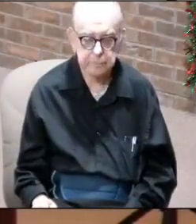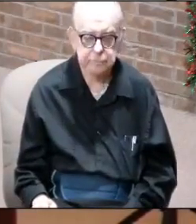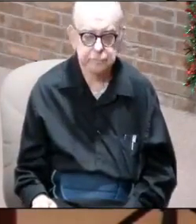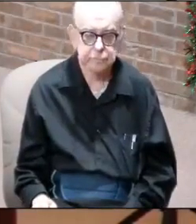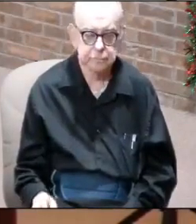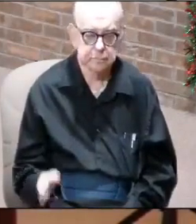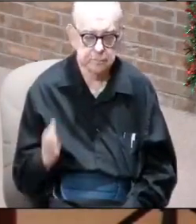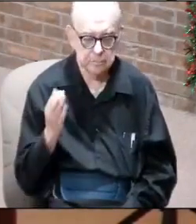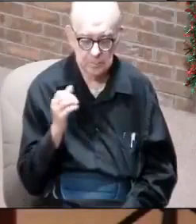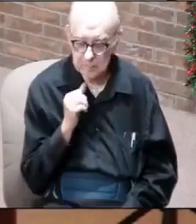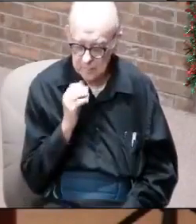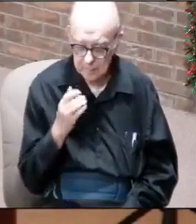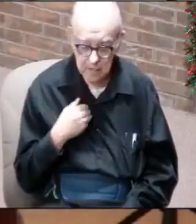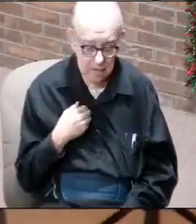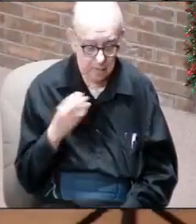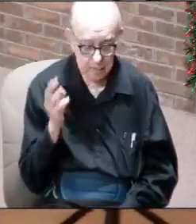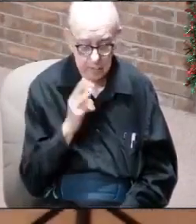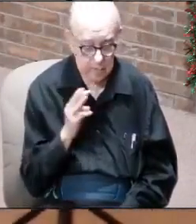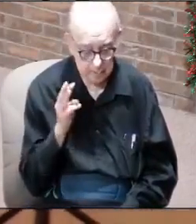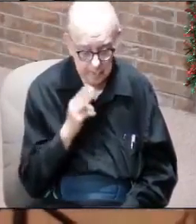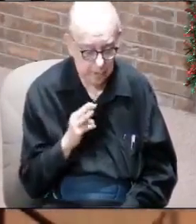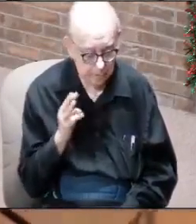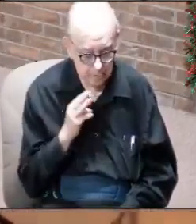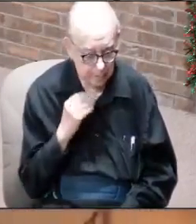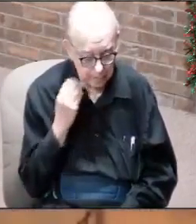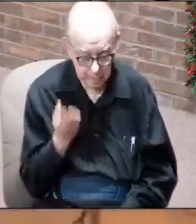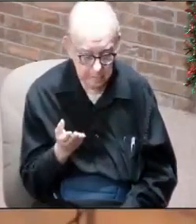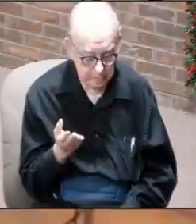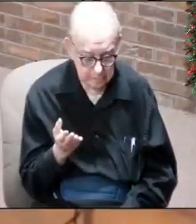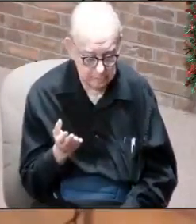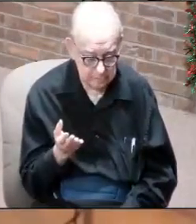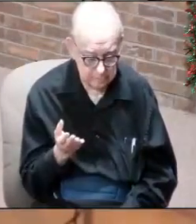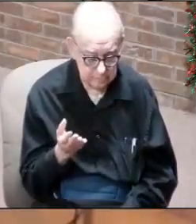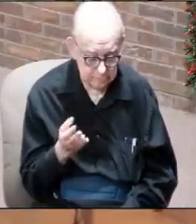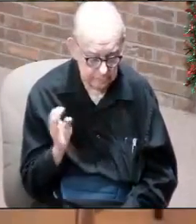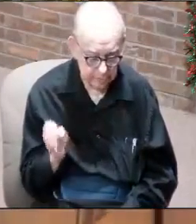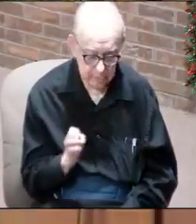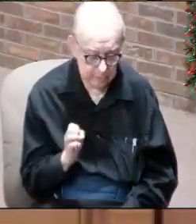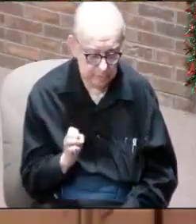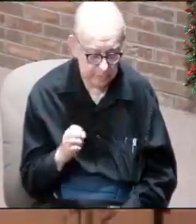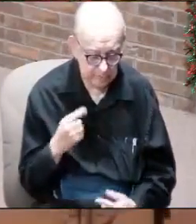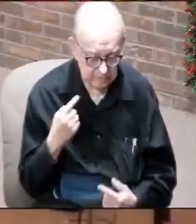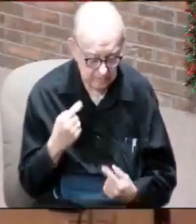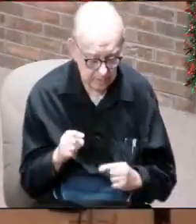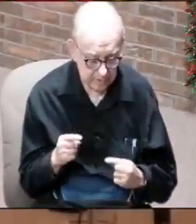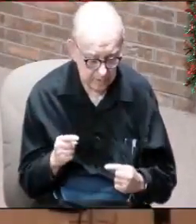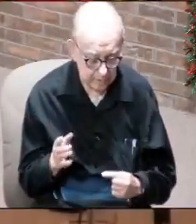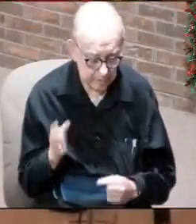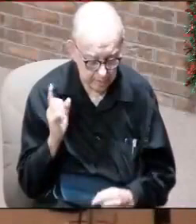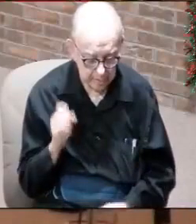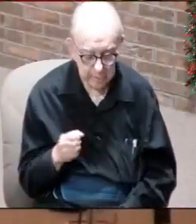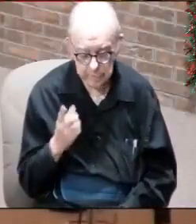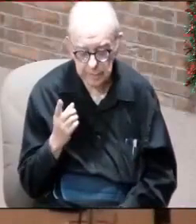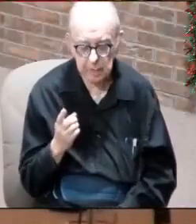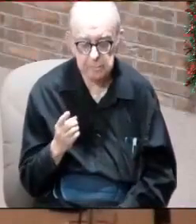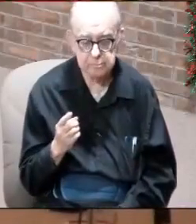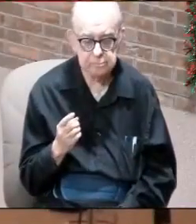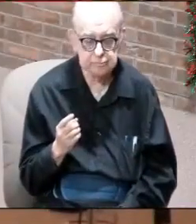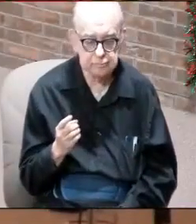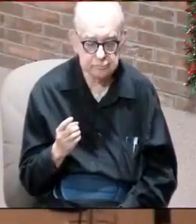I don't have to worry about disgrace or eternal contempt. And so what we need to understand